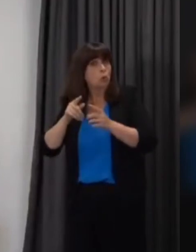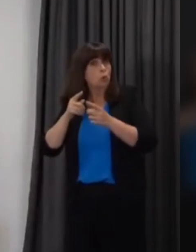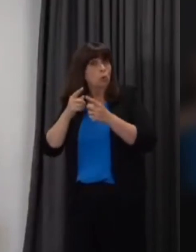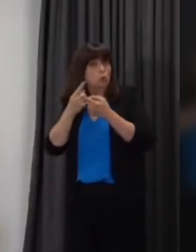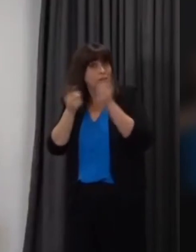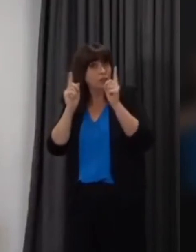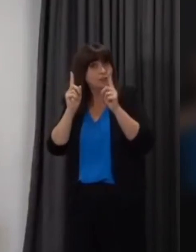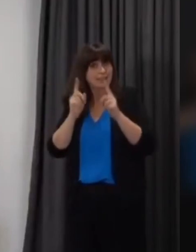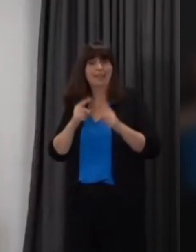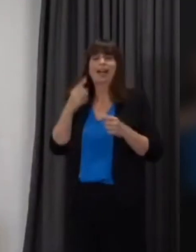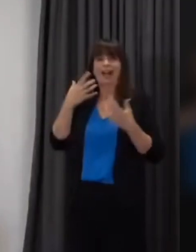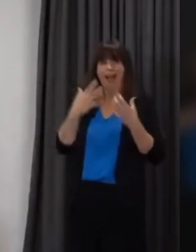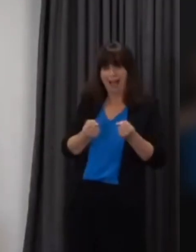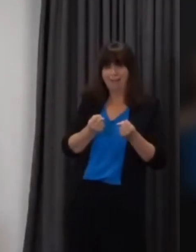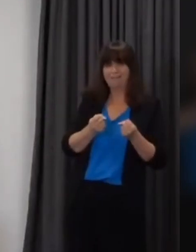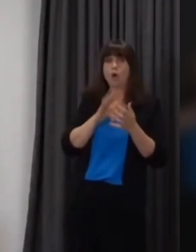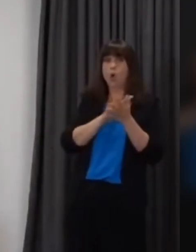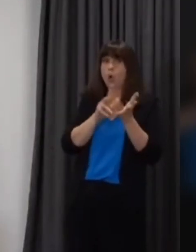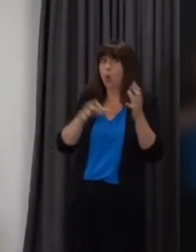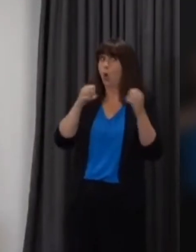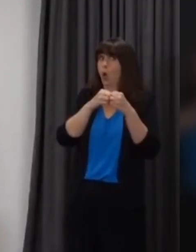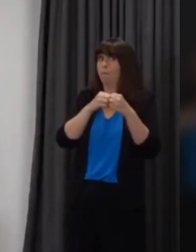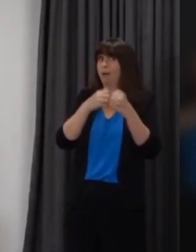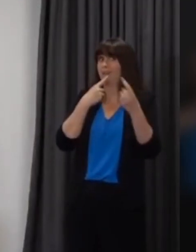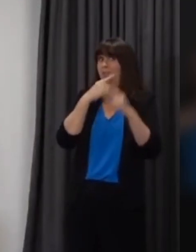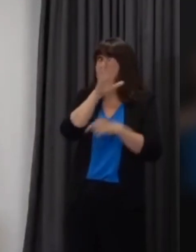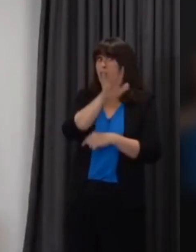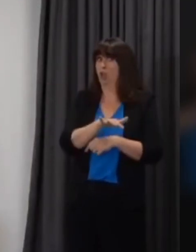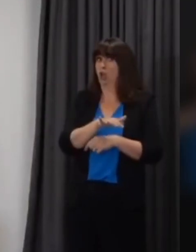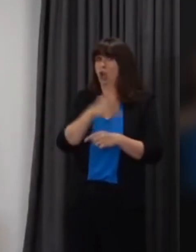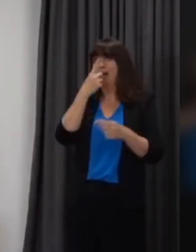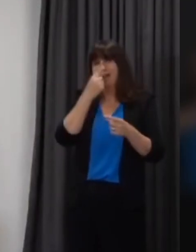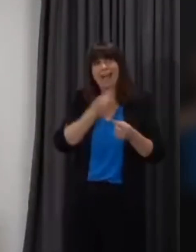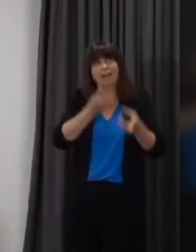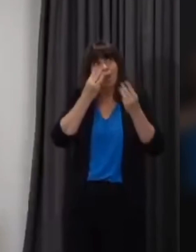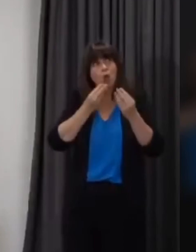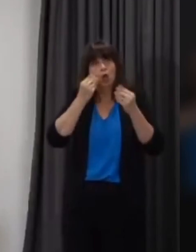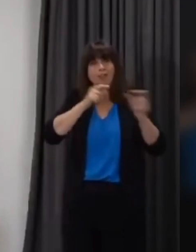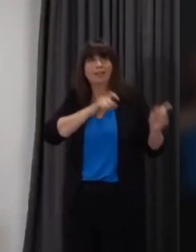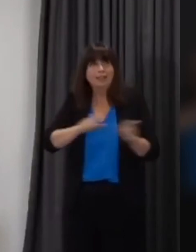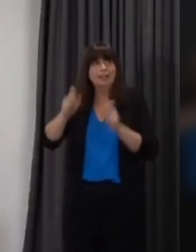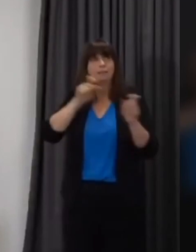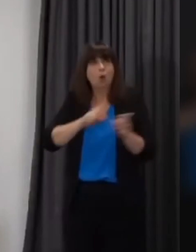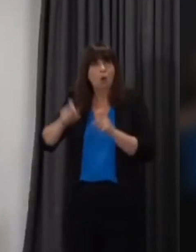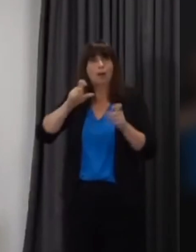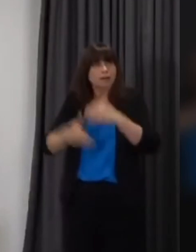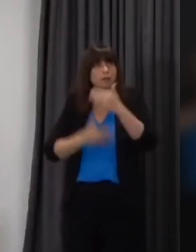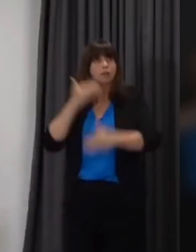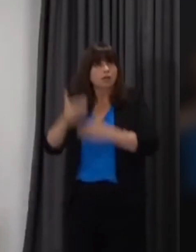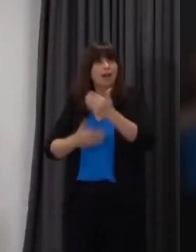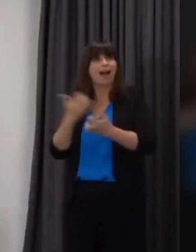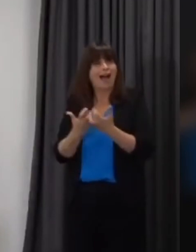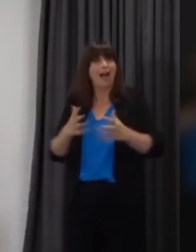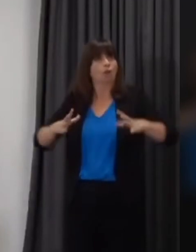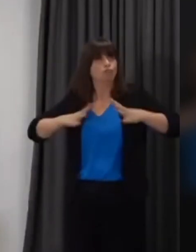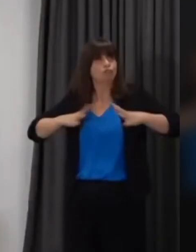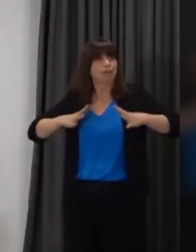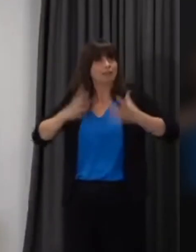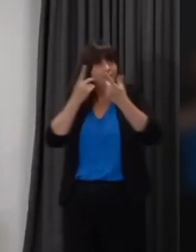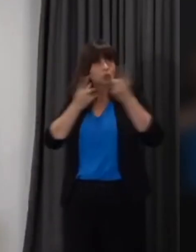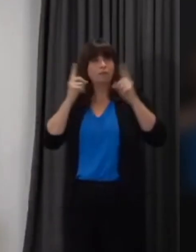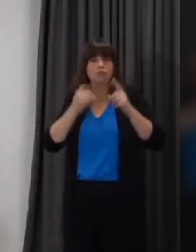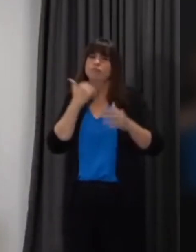are additional resources on hub to keep them learning at this time and to give them experiences about preparation for